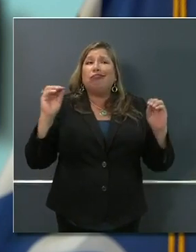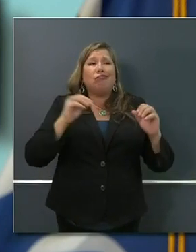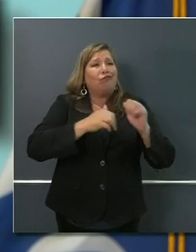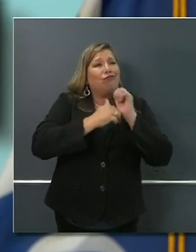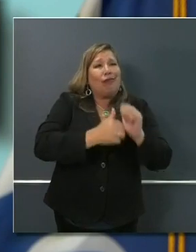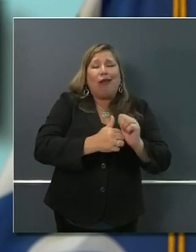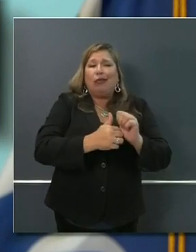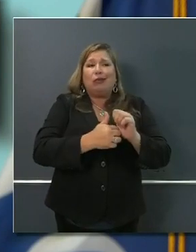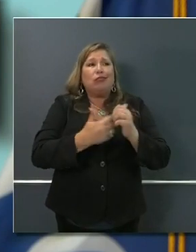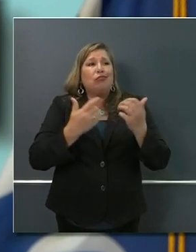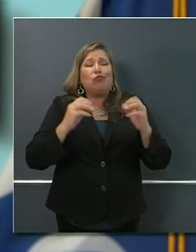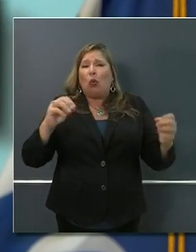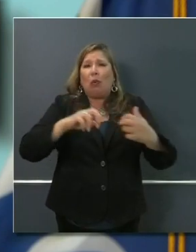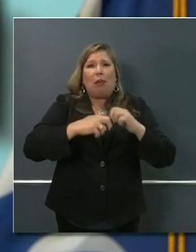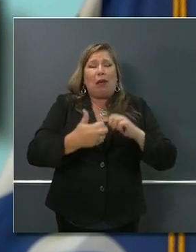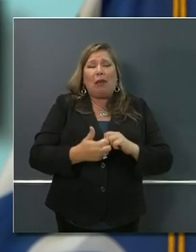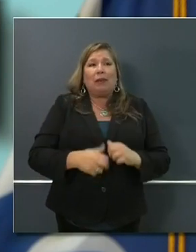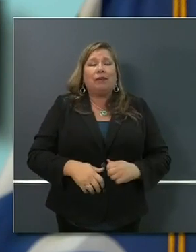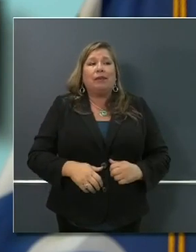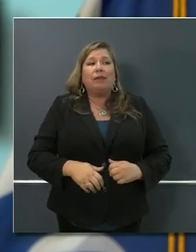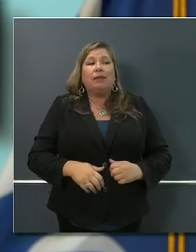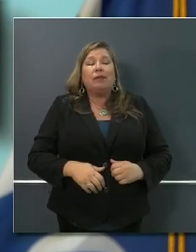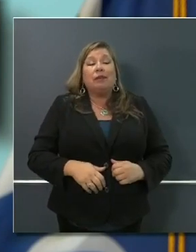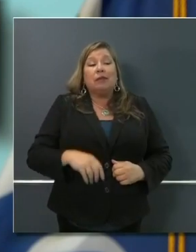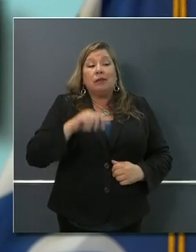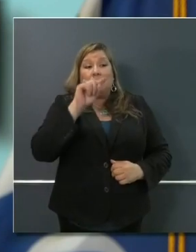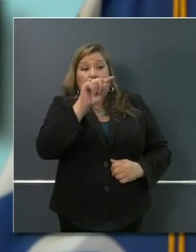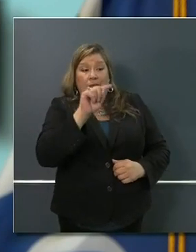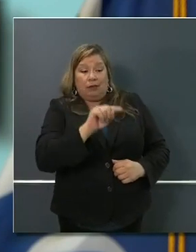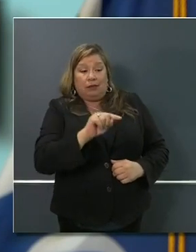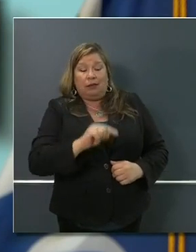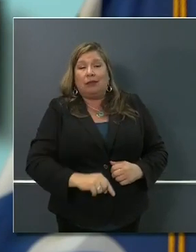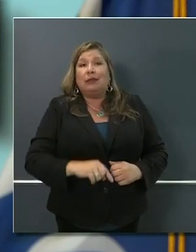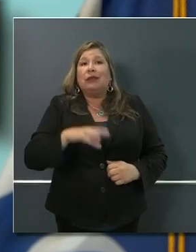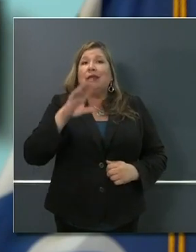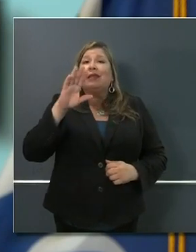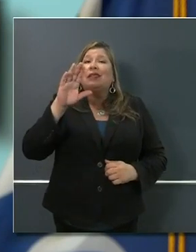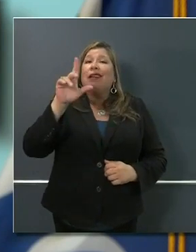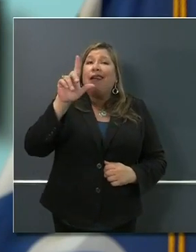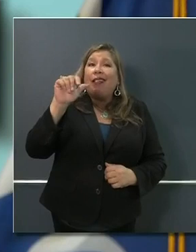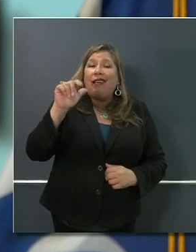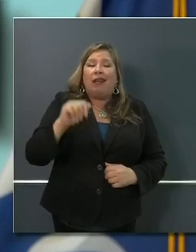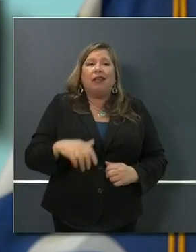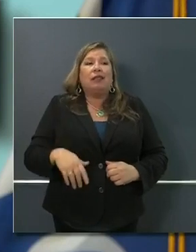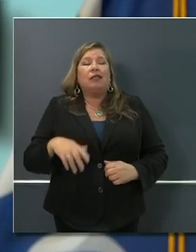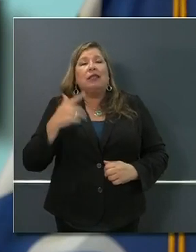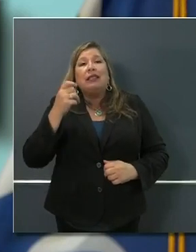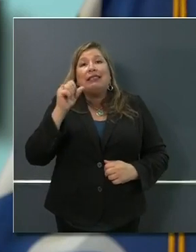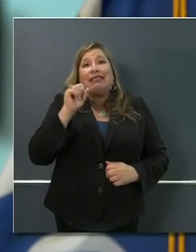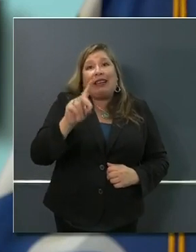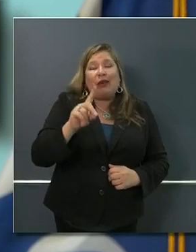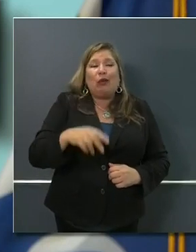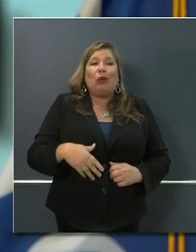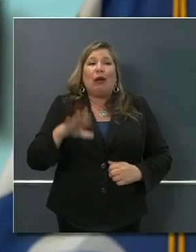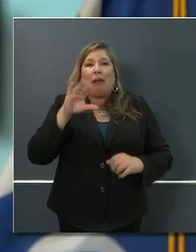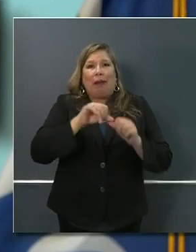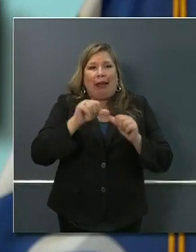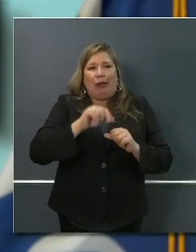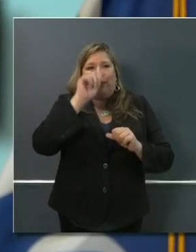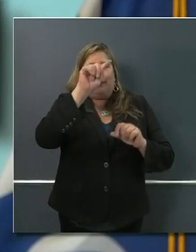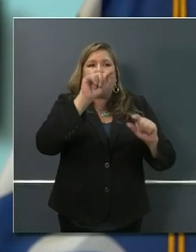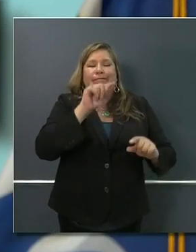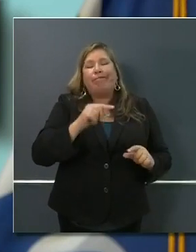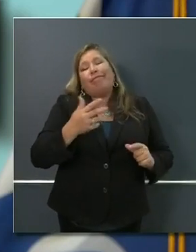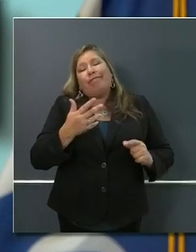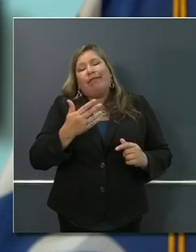L.A., San Diego, parts of the Bay Area. There are always a few exceptions here and there, local officials